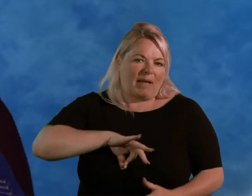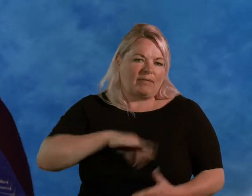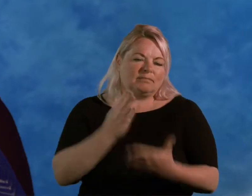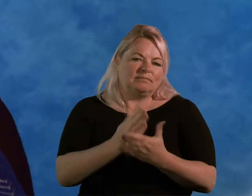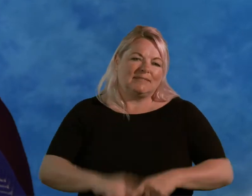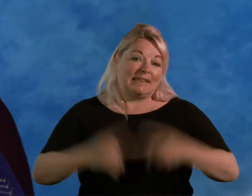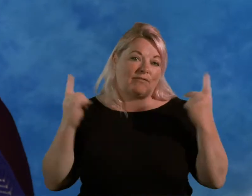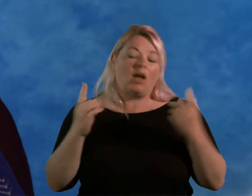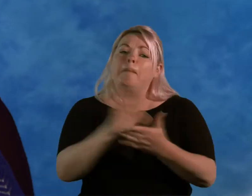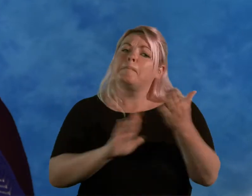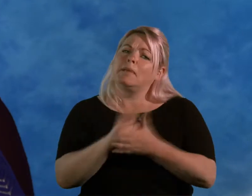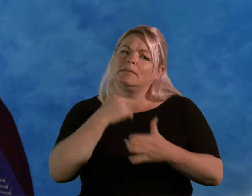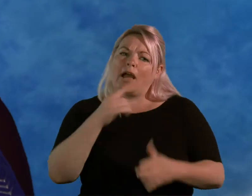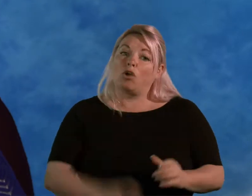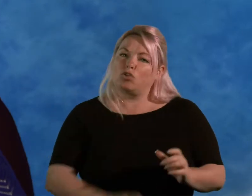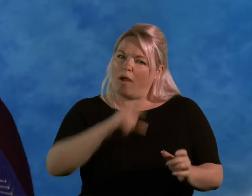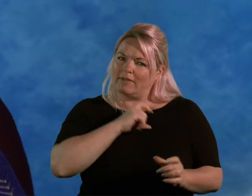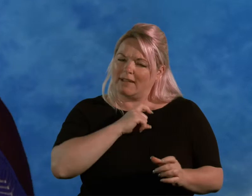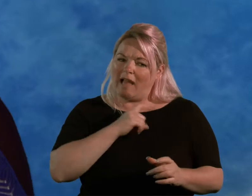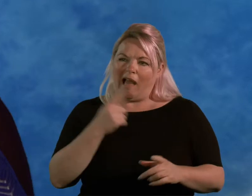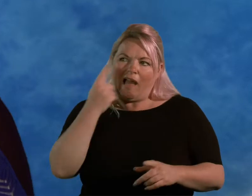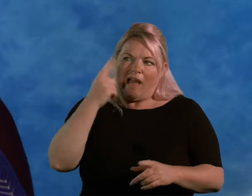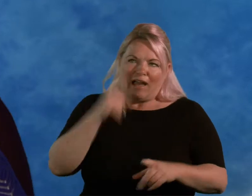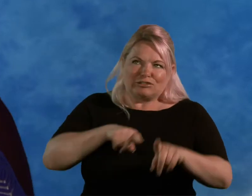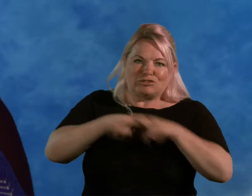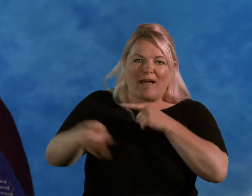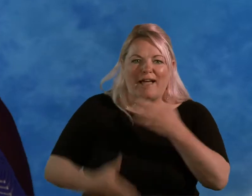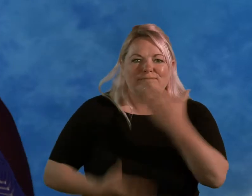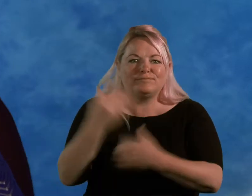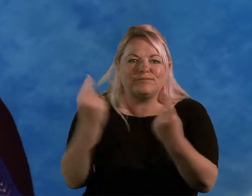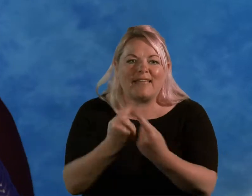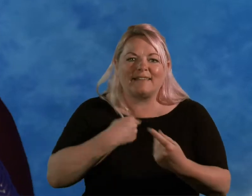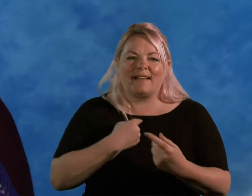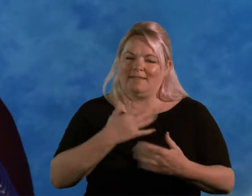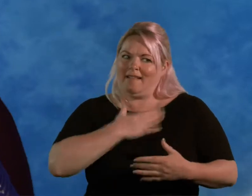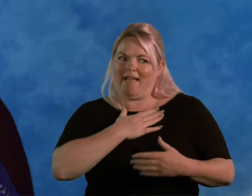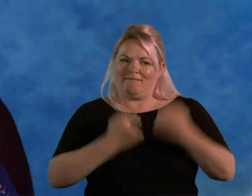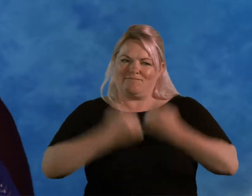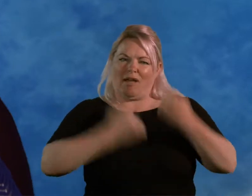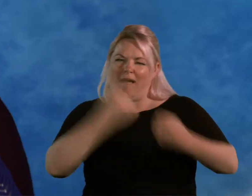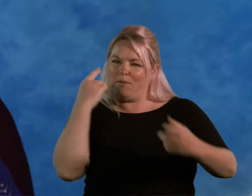It's also made me feel confident to try things I've not tried before. So I love driving fast cars.